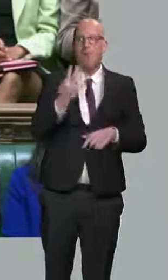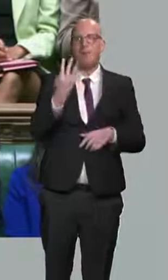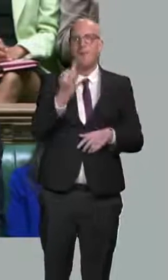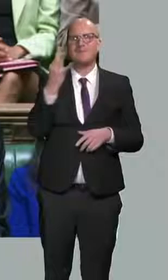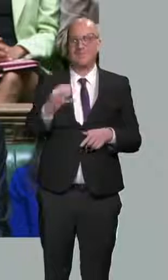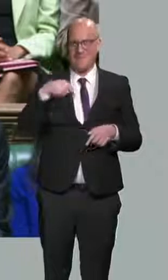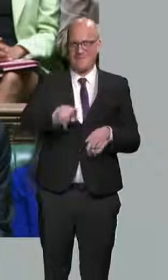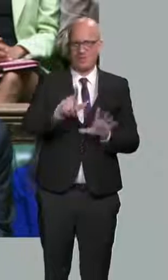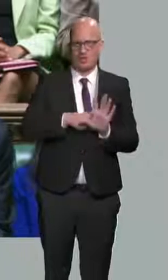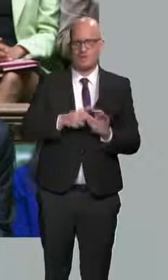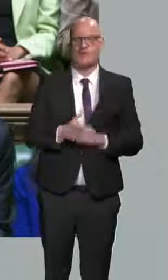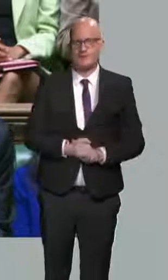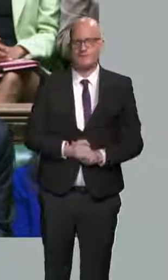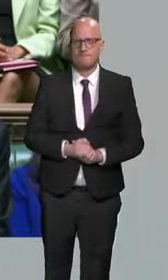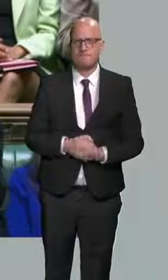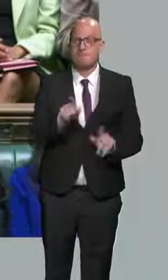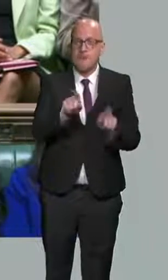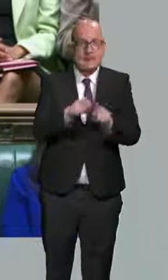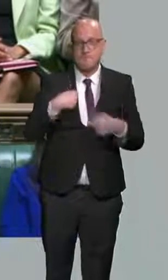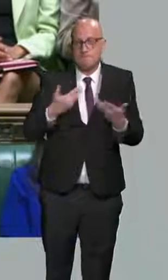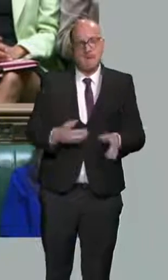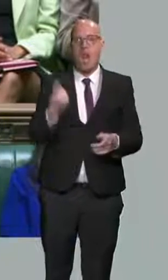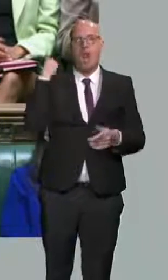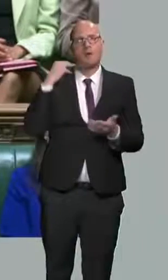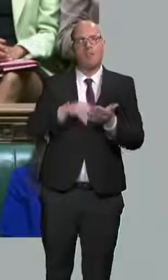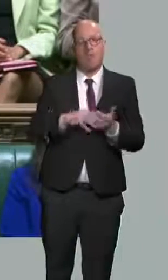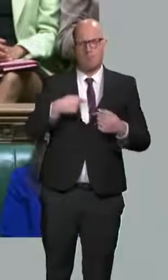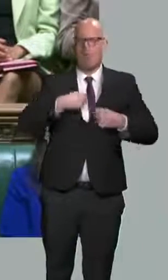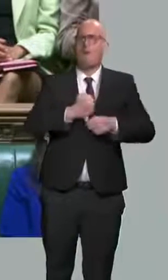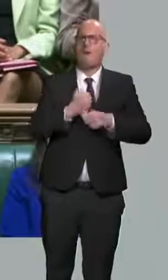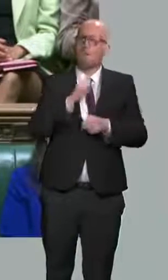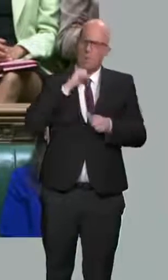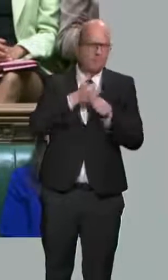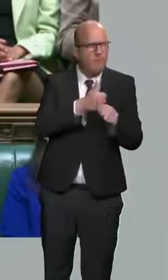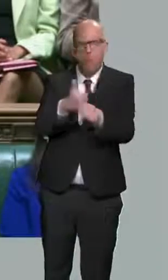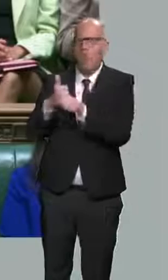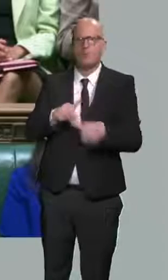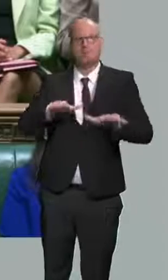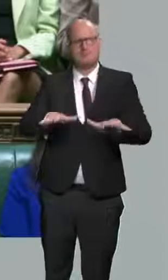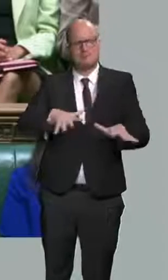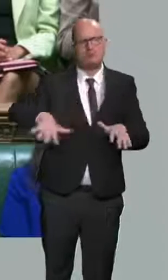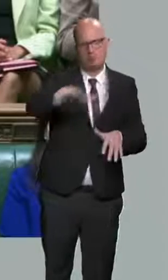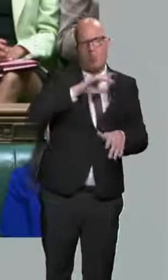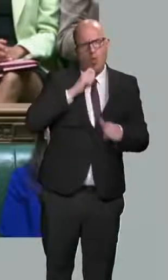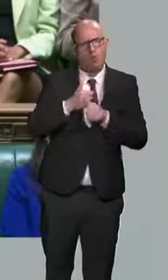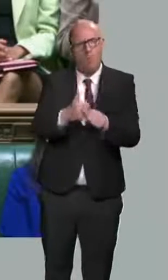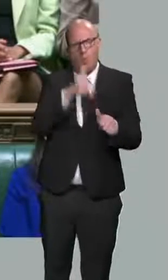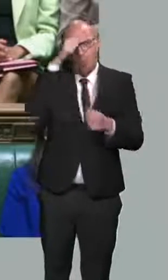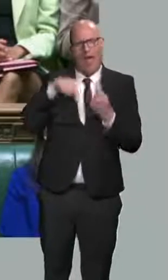As I said last month, the Government will support the British people as they deal with the rising costs of energy.